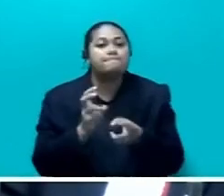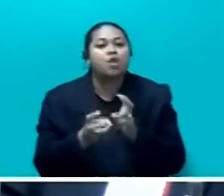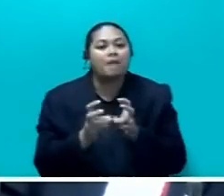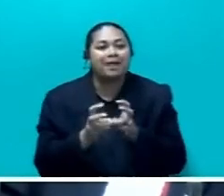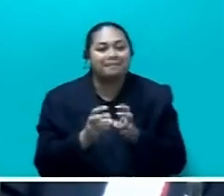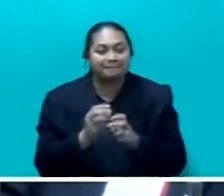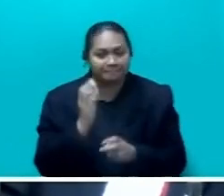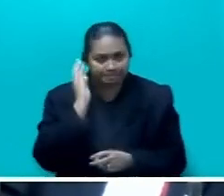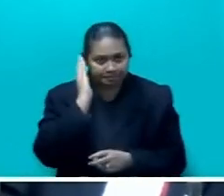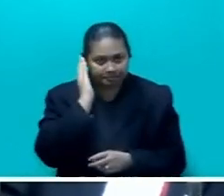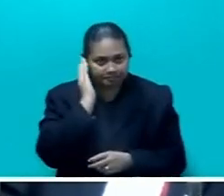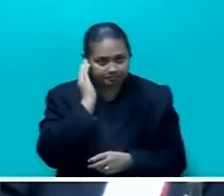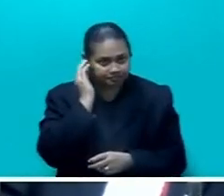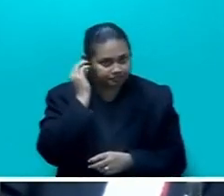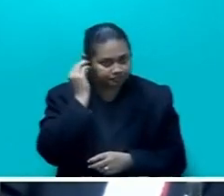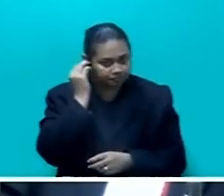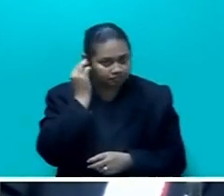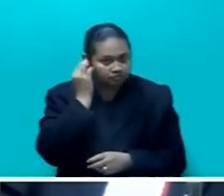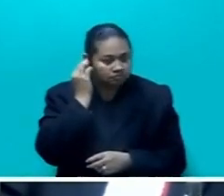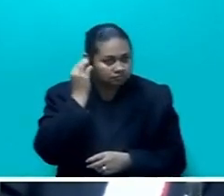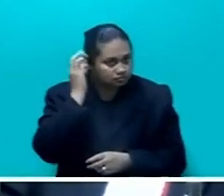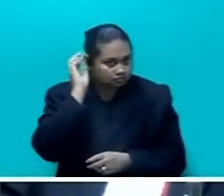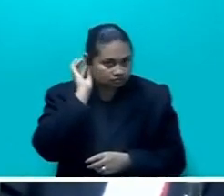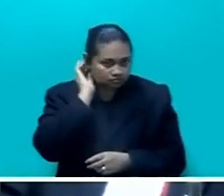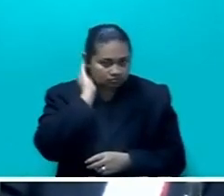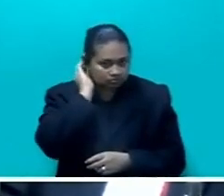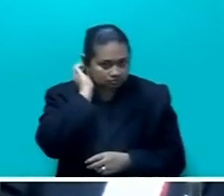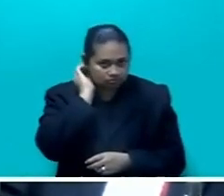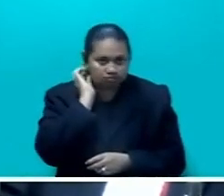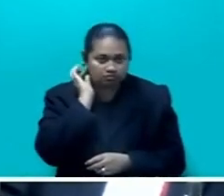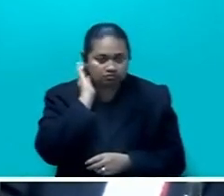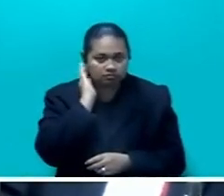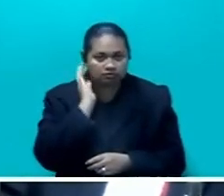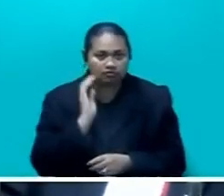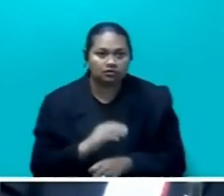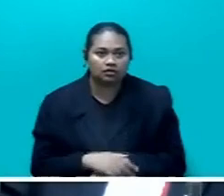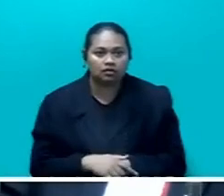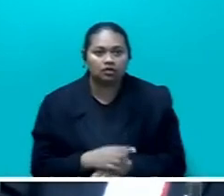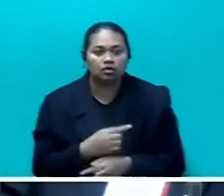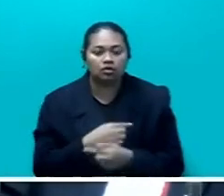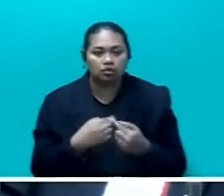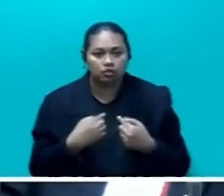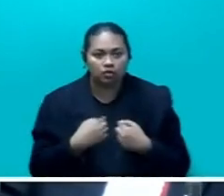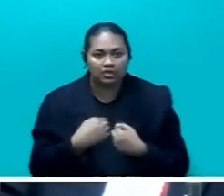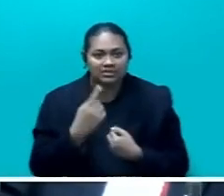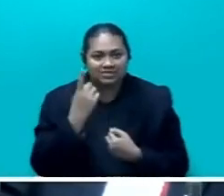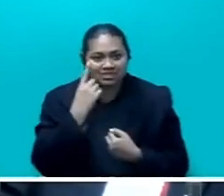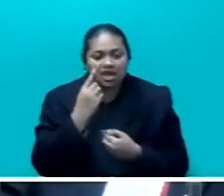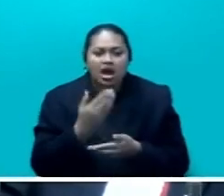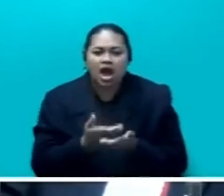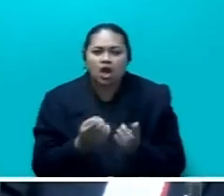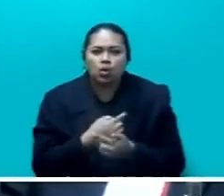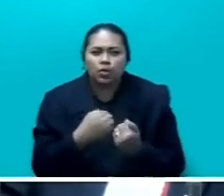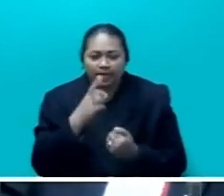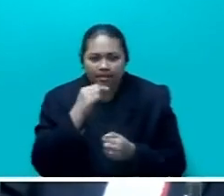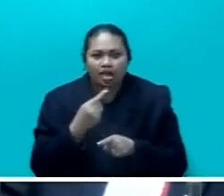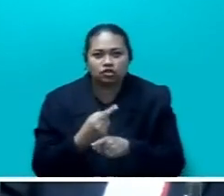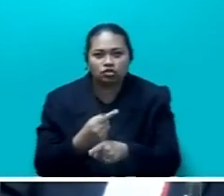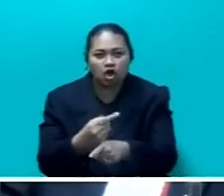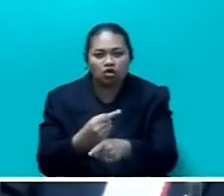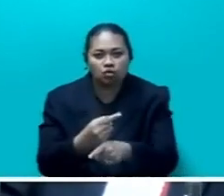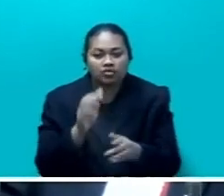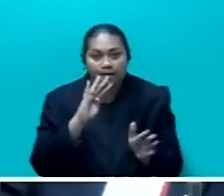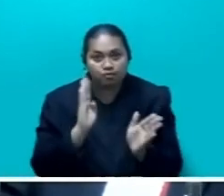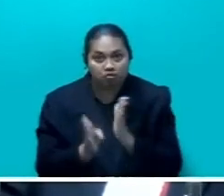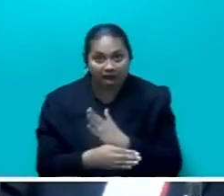And I hope also that we are able, we are looking at talking through the private sector for now, looking at better ways on